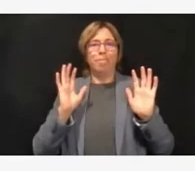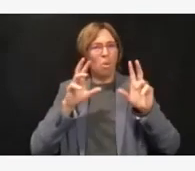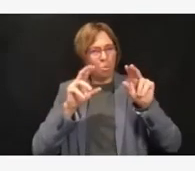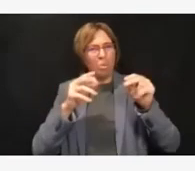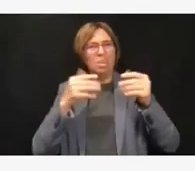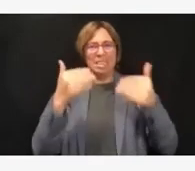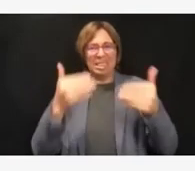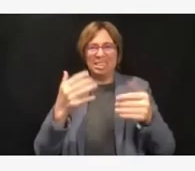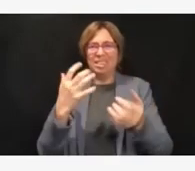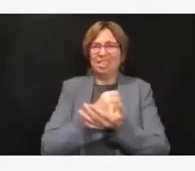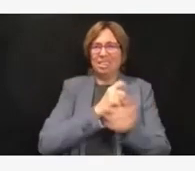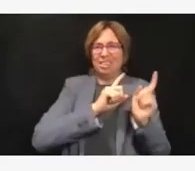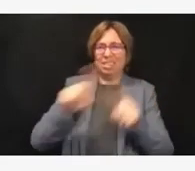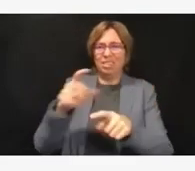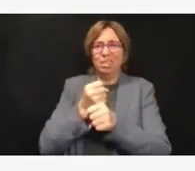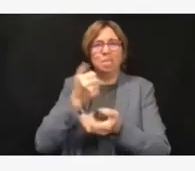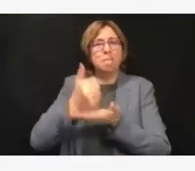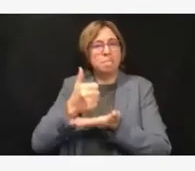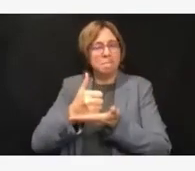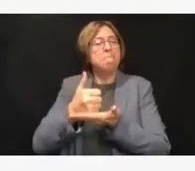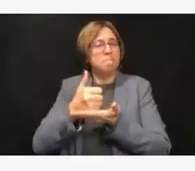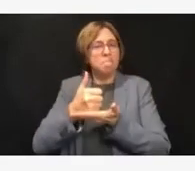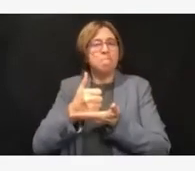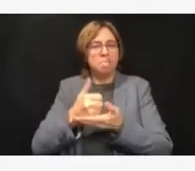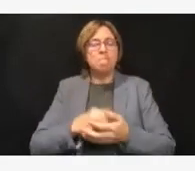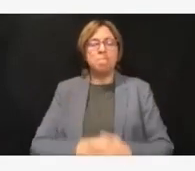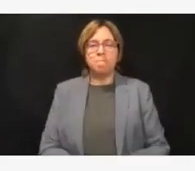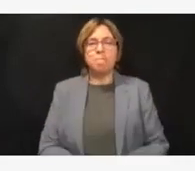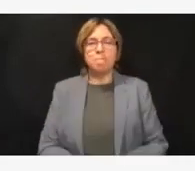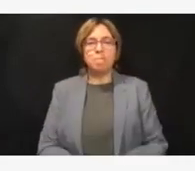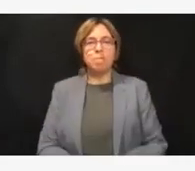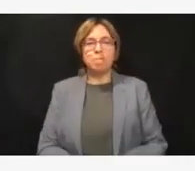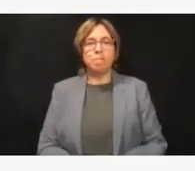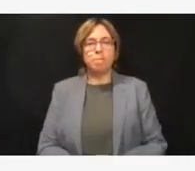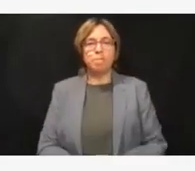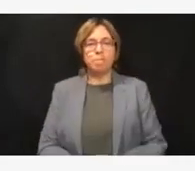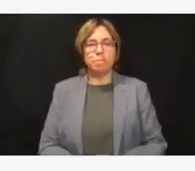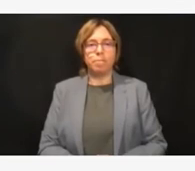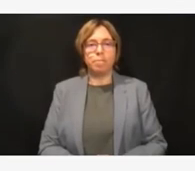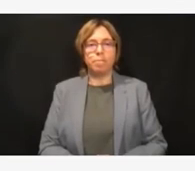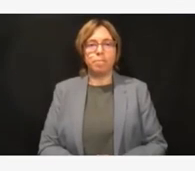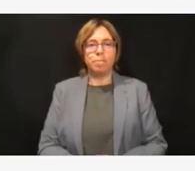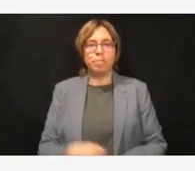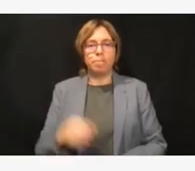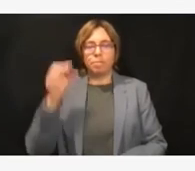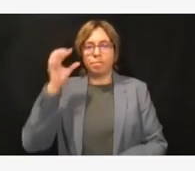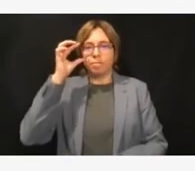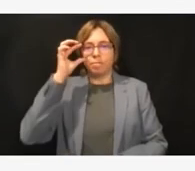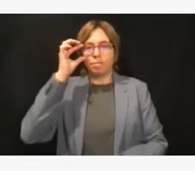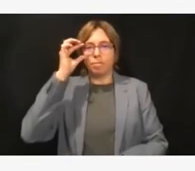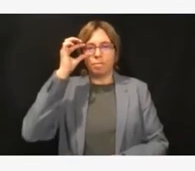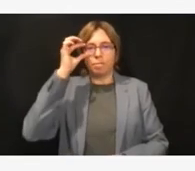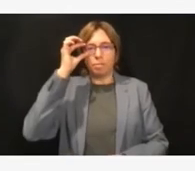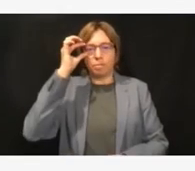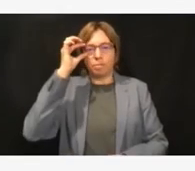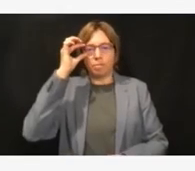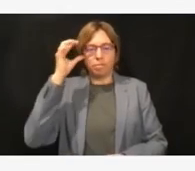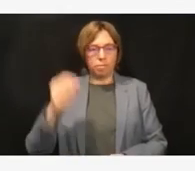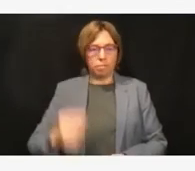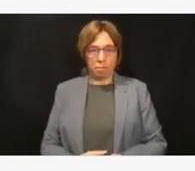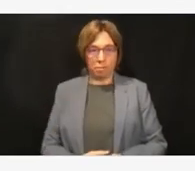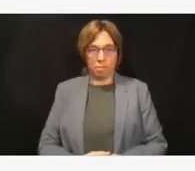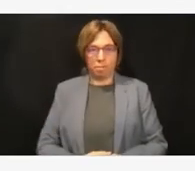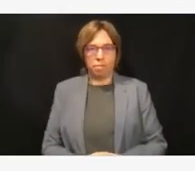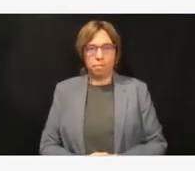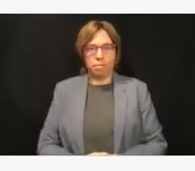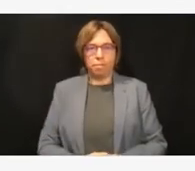gratefulness for the cooperation with the health system has been unprecedented. We are on calls all